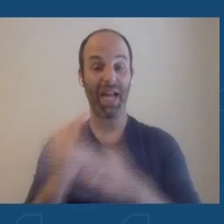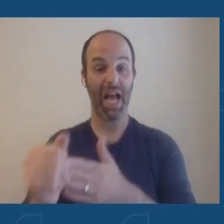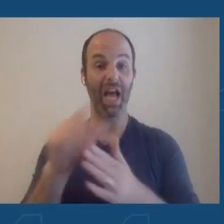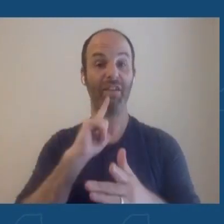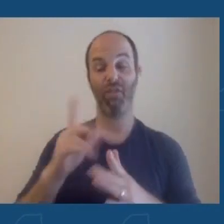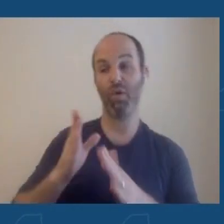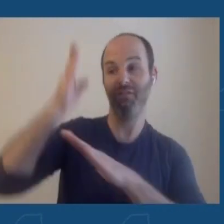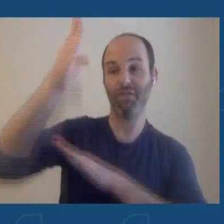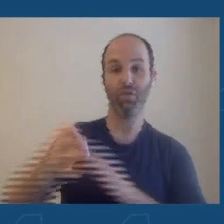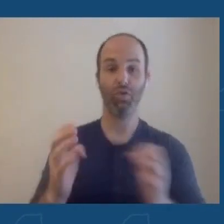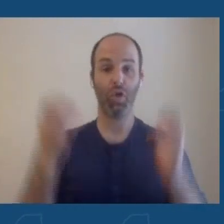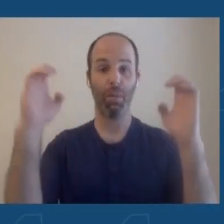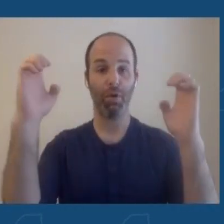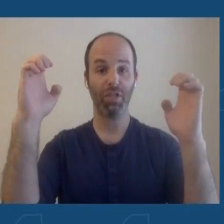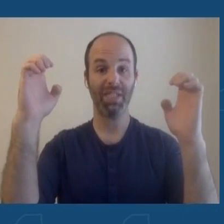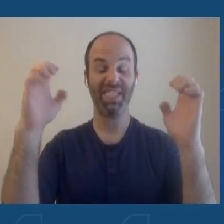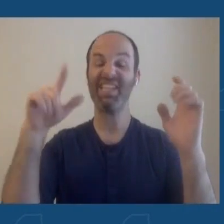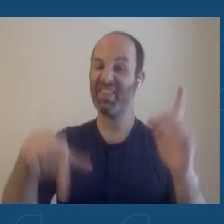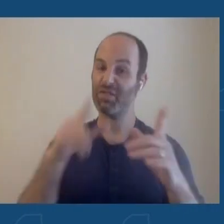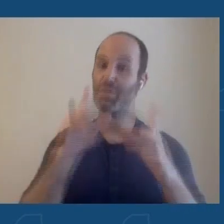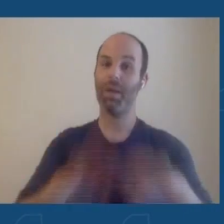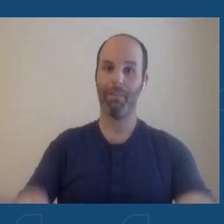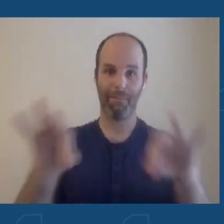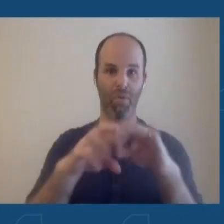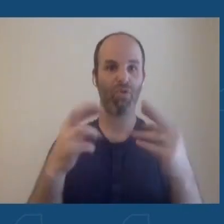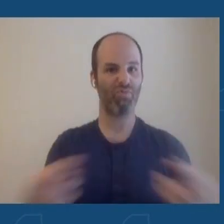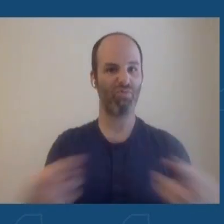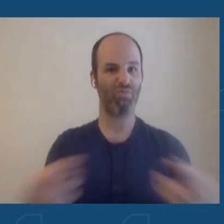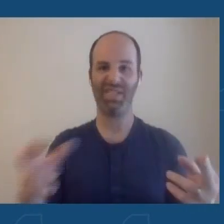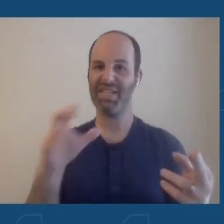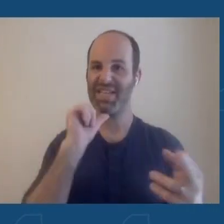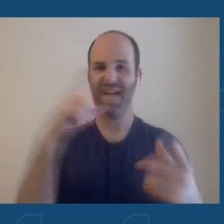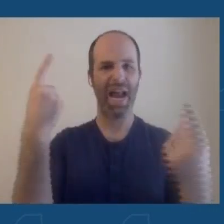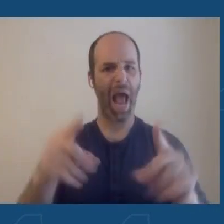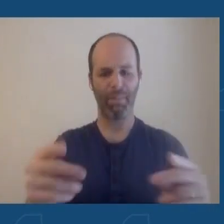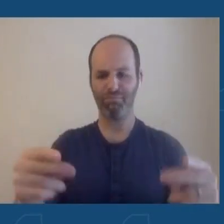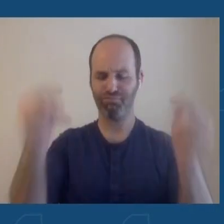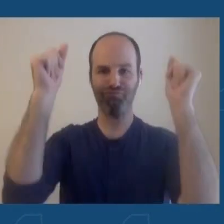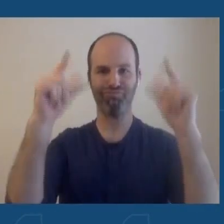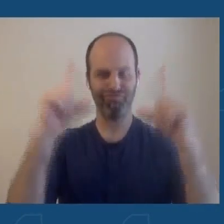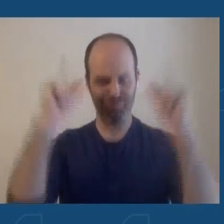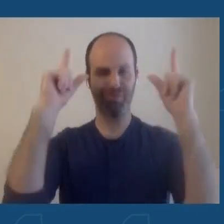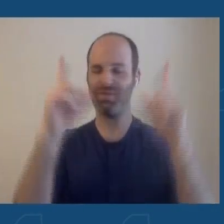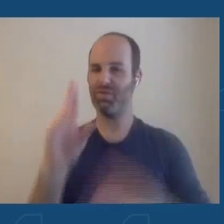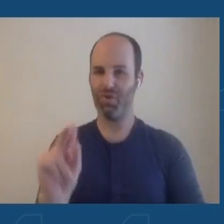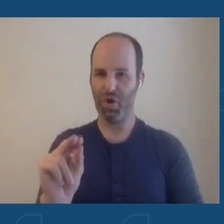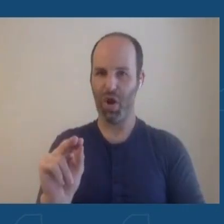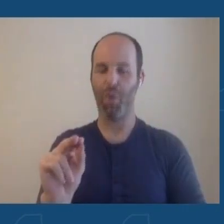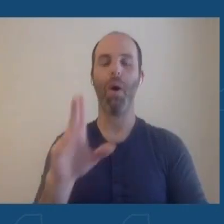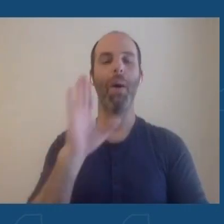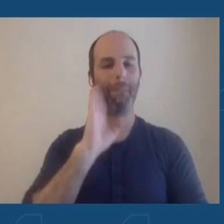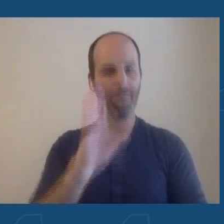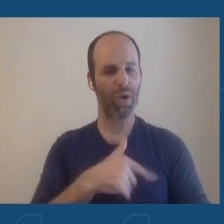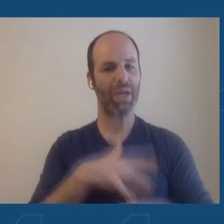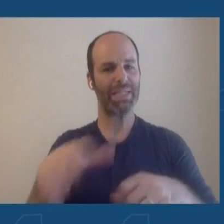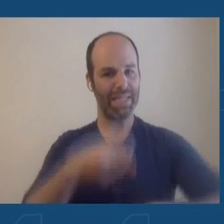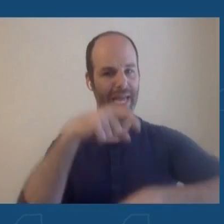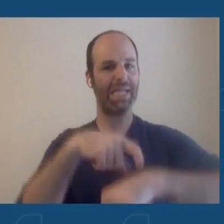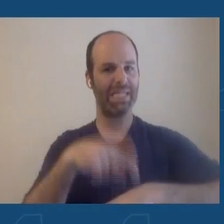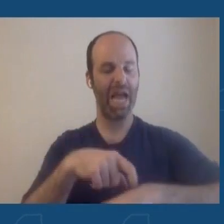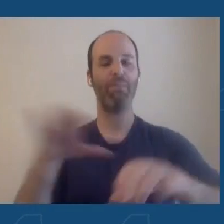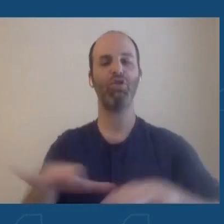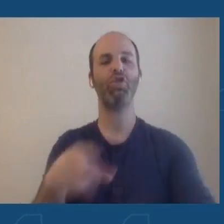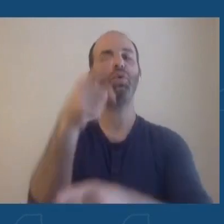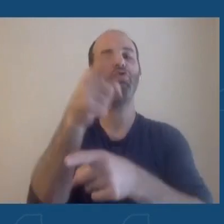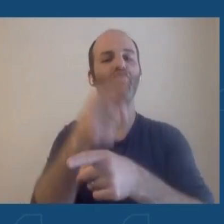this is going to be an important resource for us. It's not going to be done overnight. It's going to take a fair amount of time, but we're going to get it right. We're going to